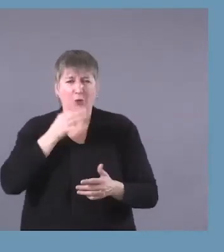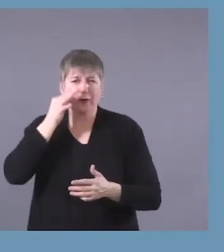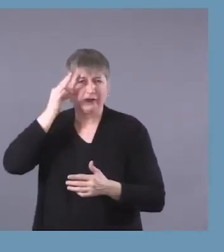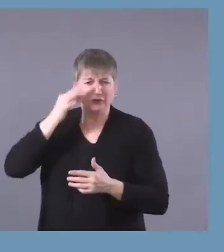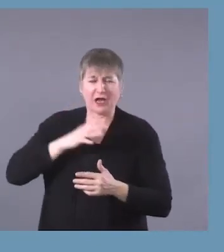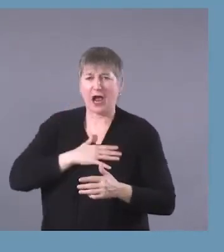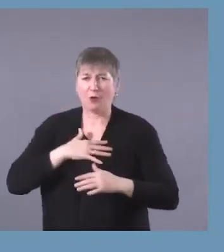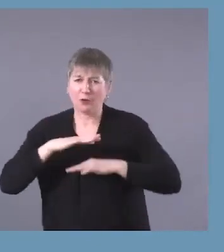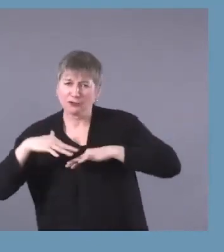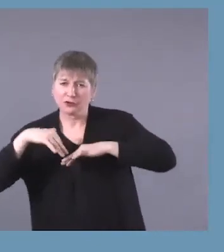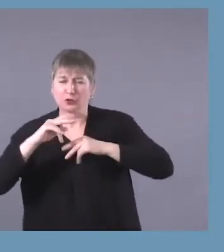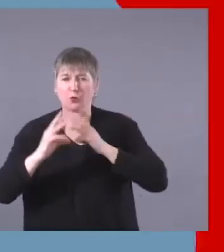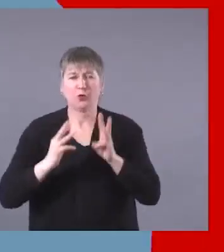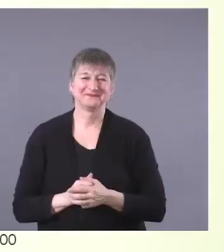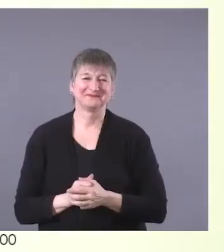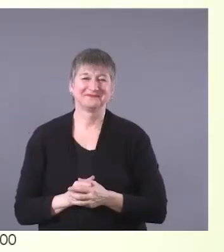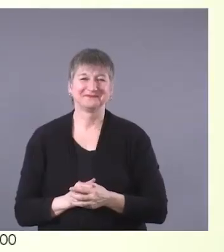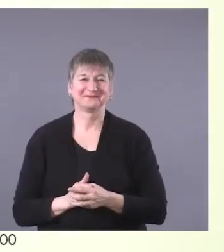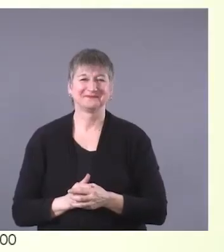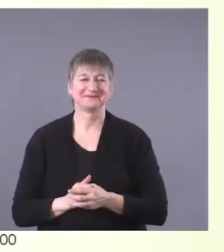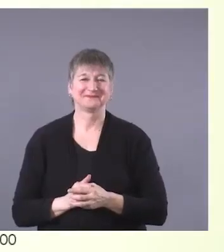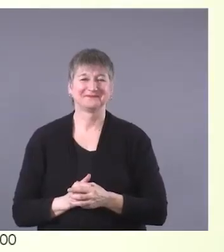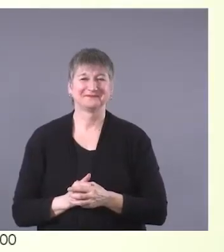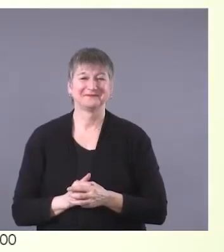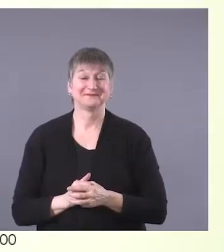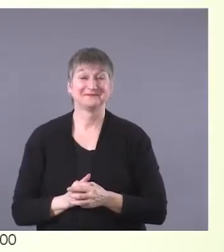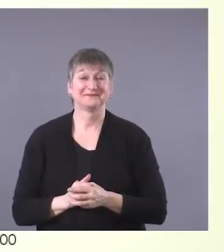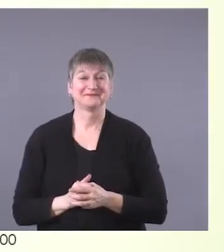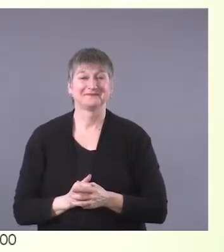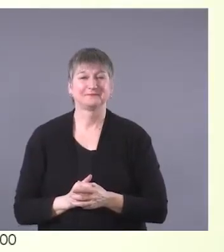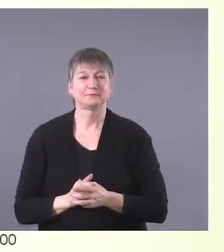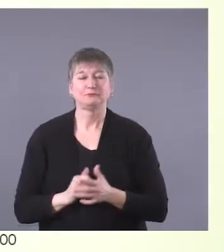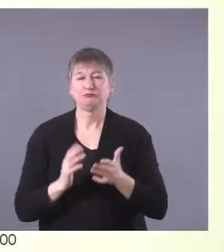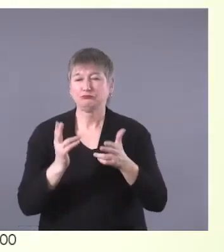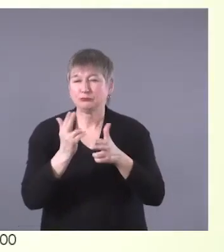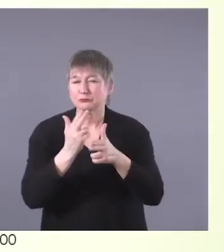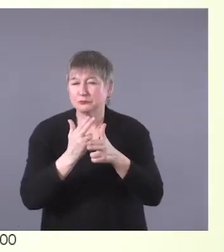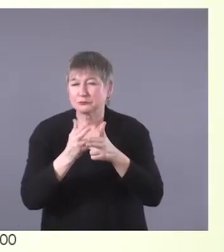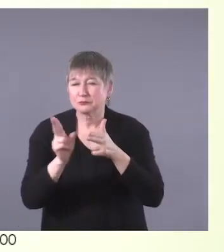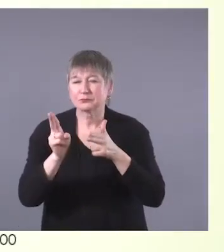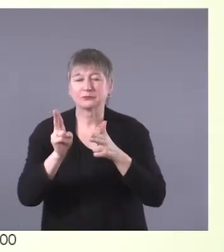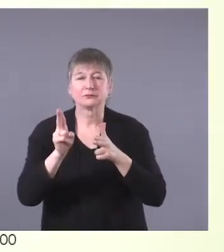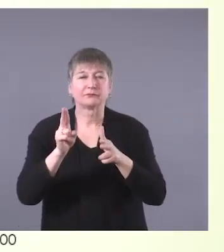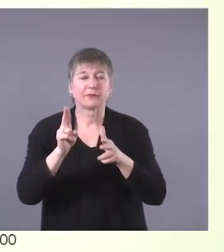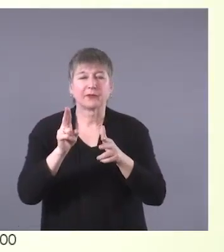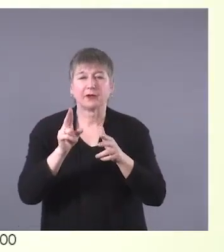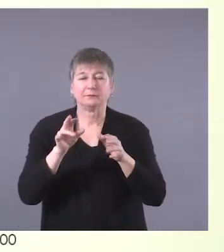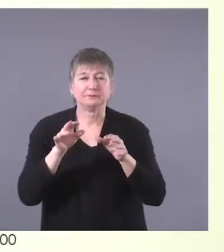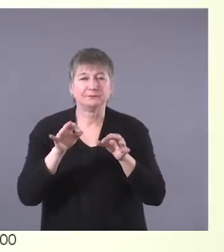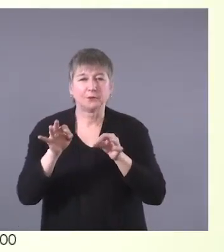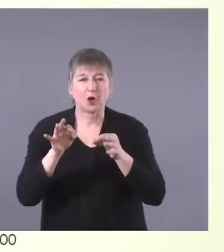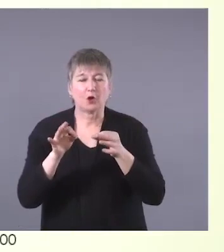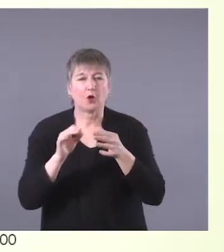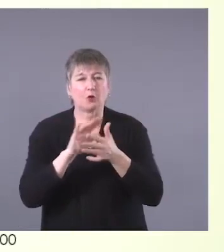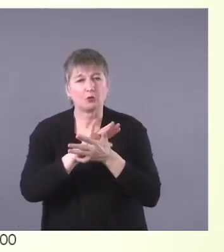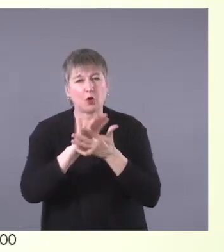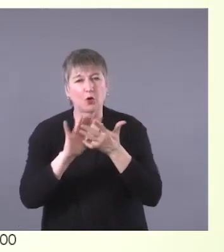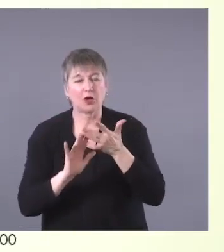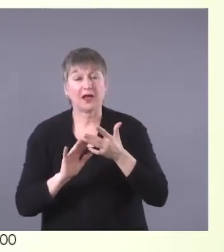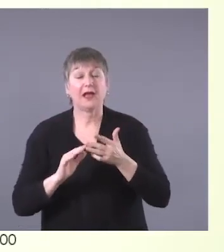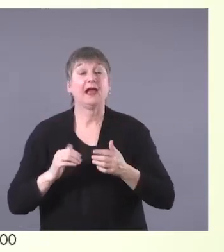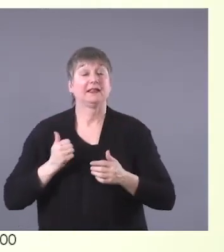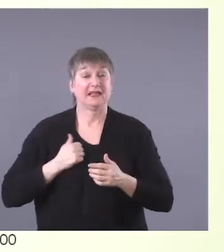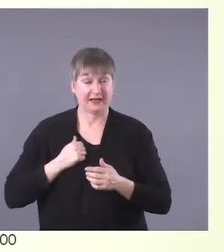I hope that helps. Nakumek. So just a really quick review. So there are three groups in Canada